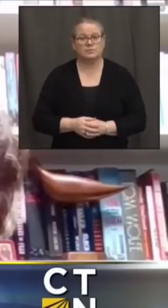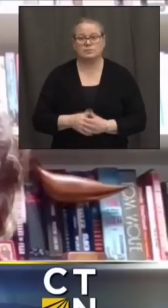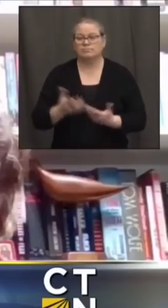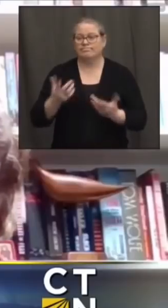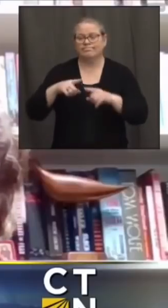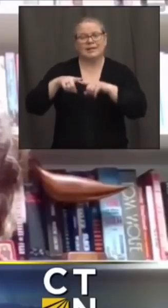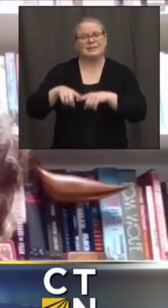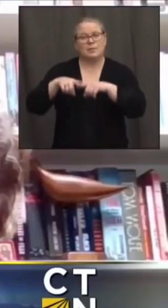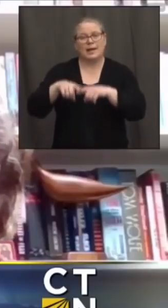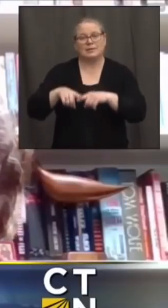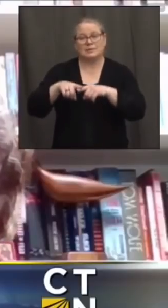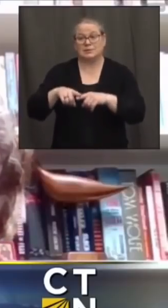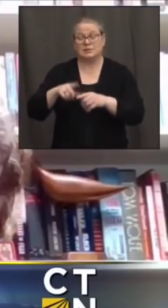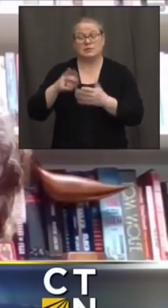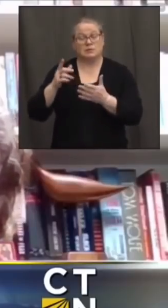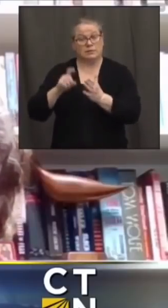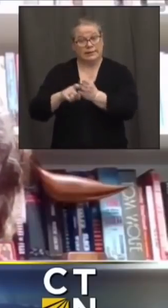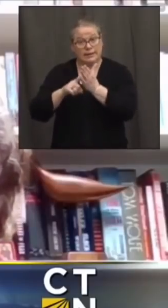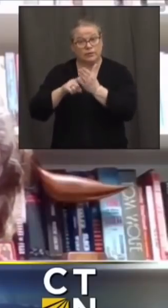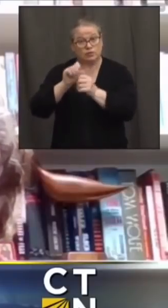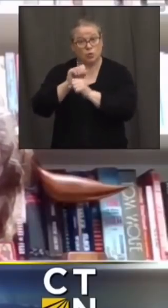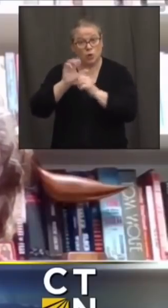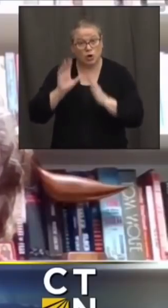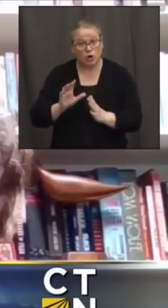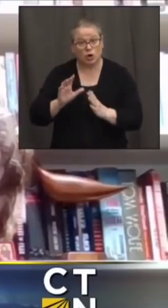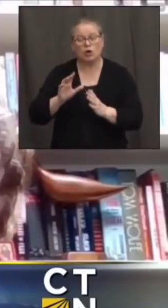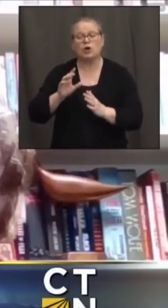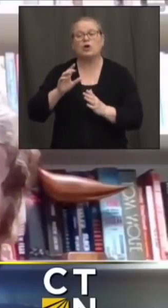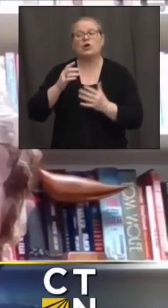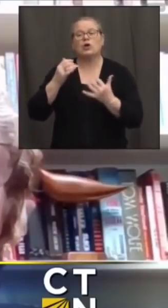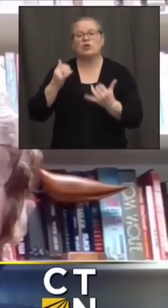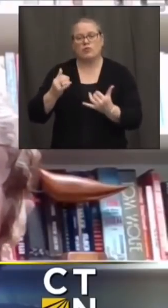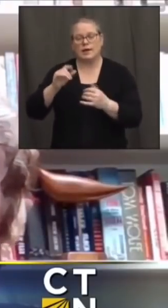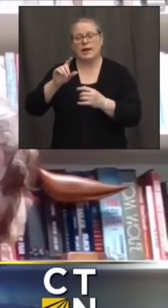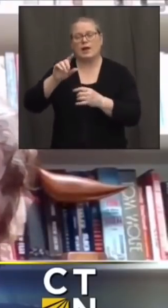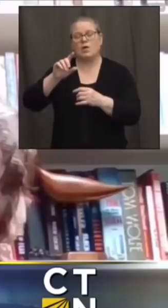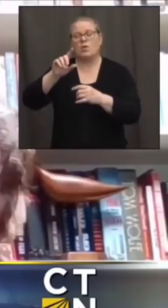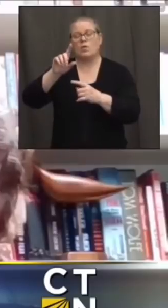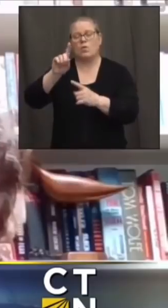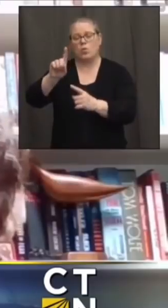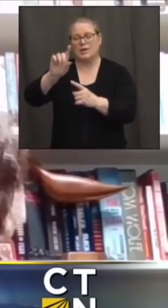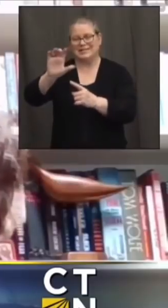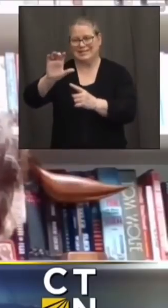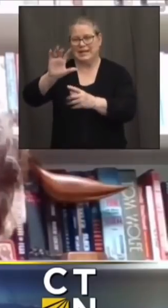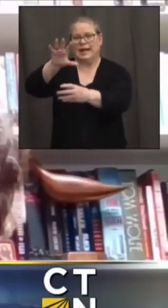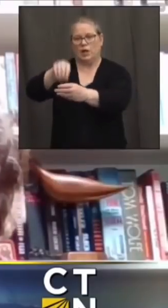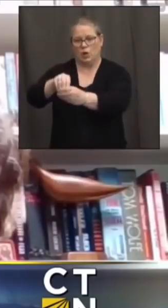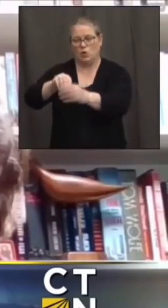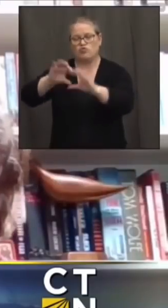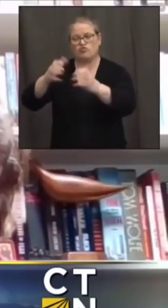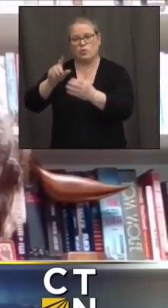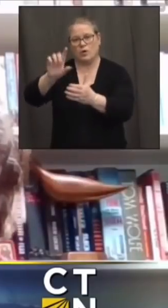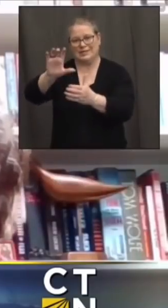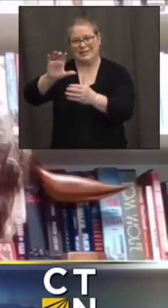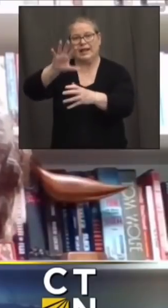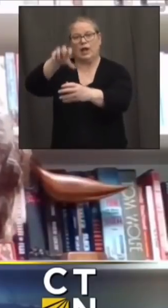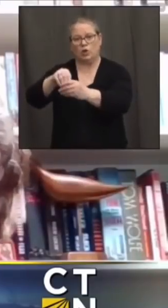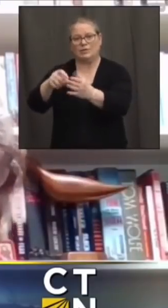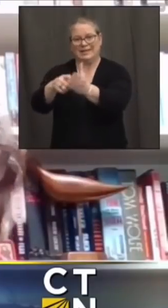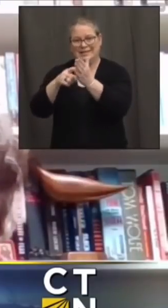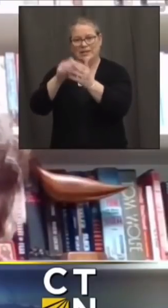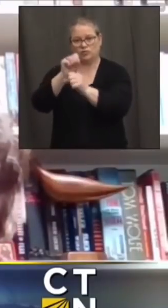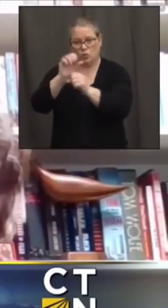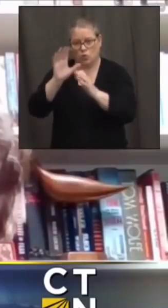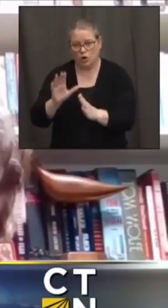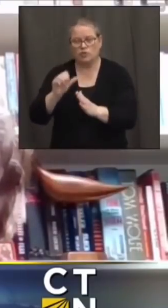they're an essential worker that right now the 1c is the essential workers that are not frontline essential workers and non-health care workers um